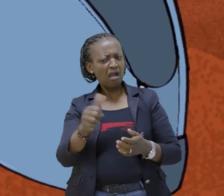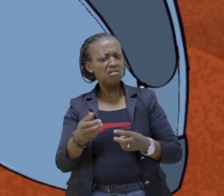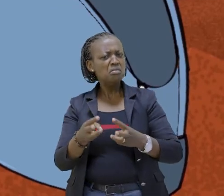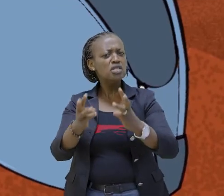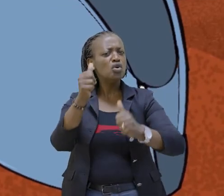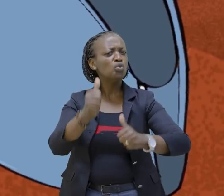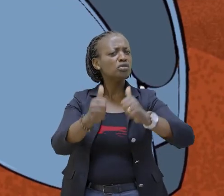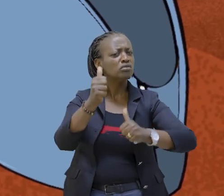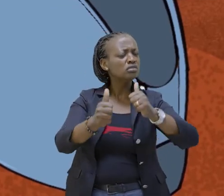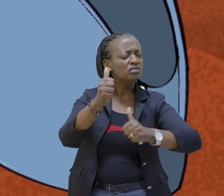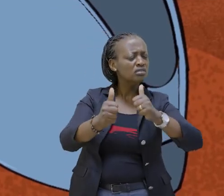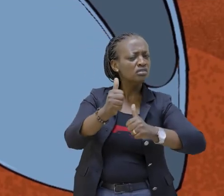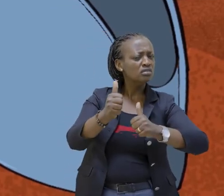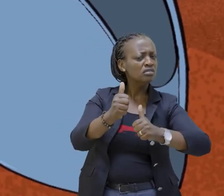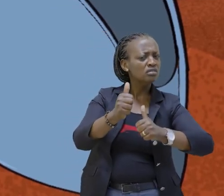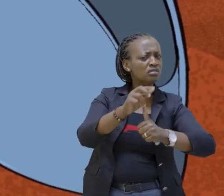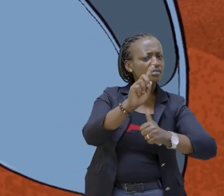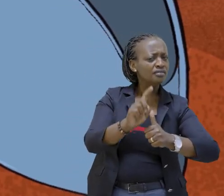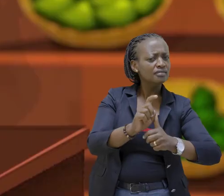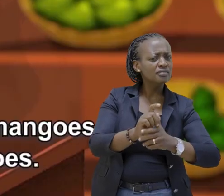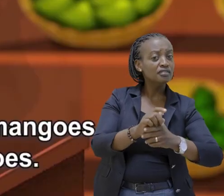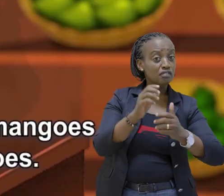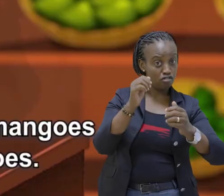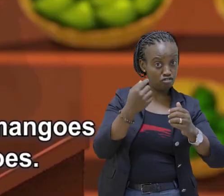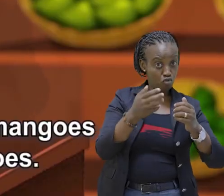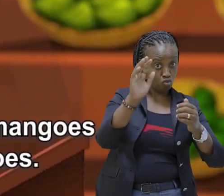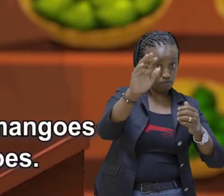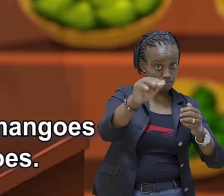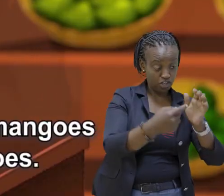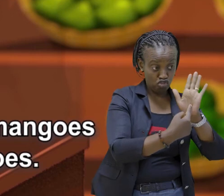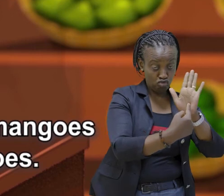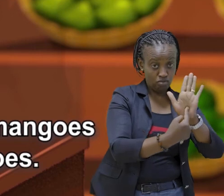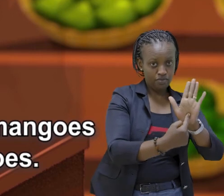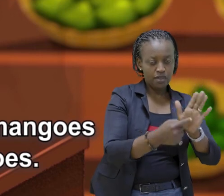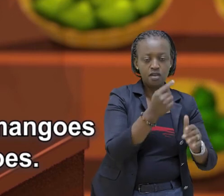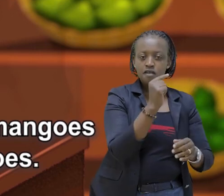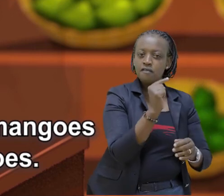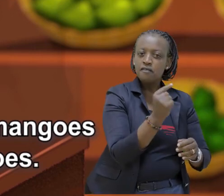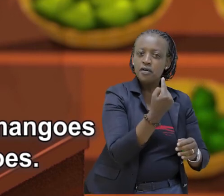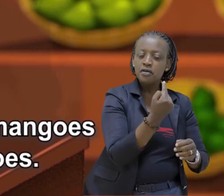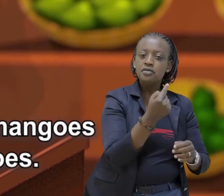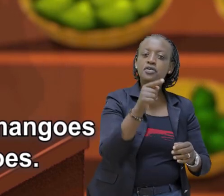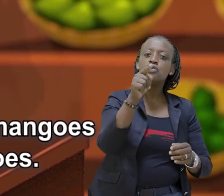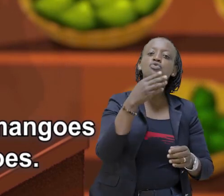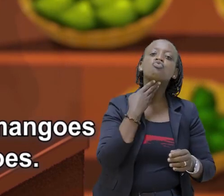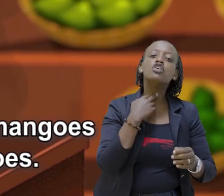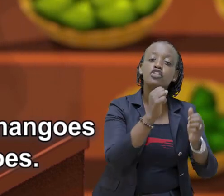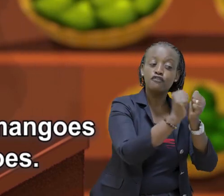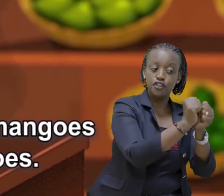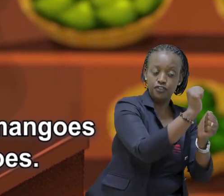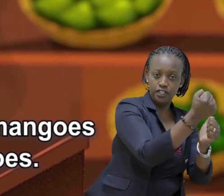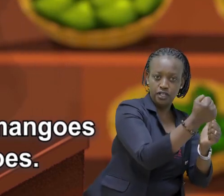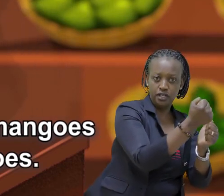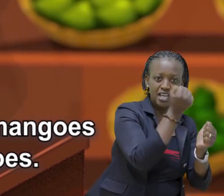method? Which one? Let me show you First, you wanted